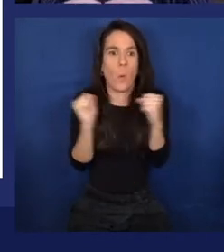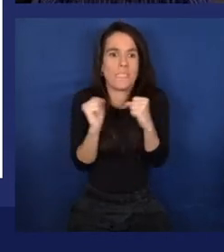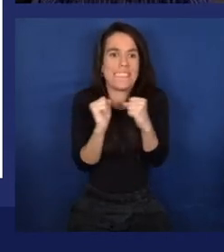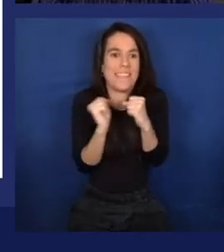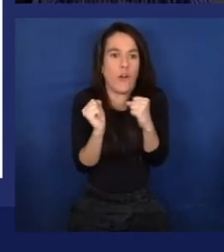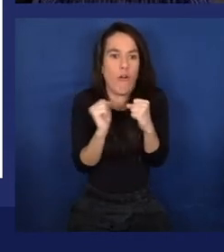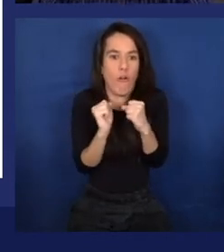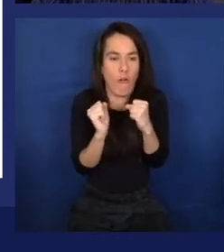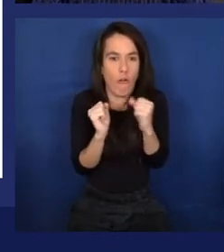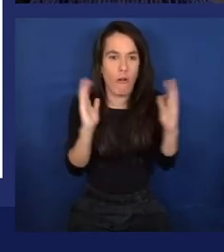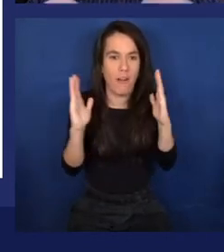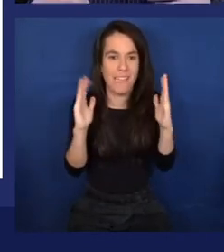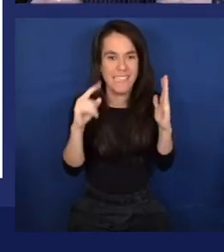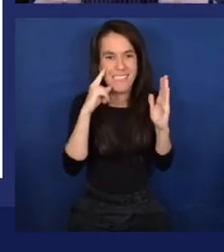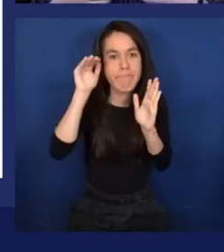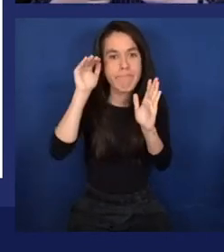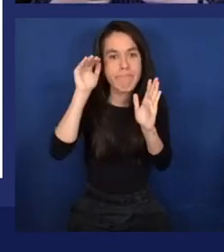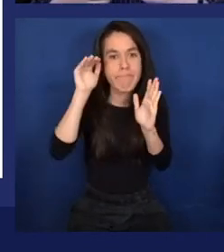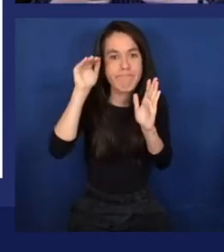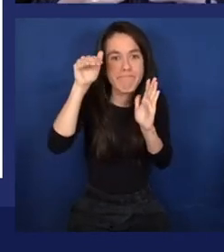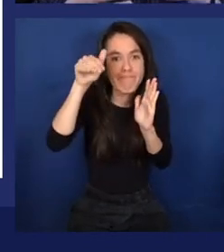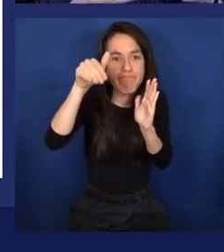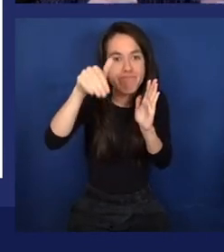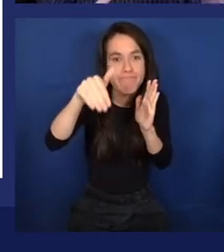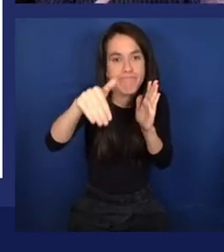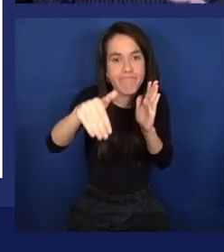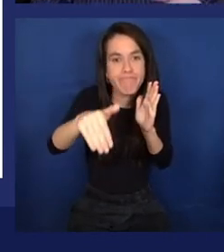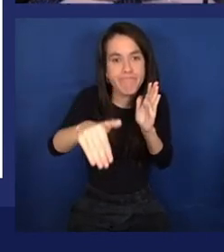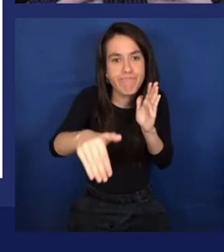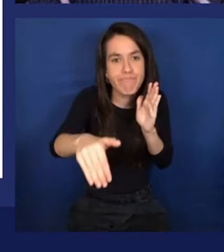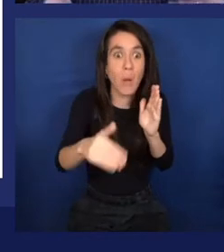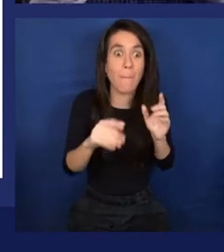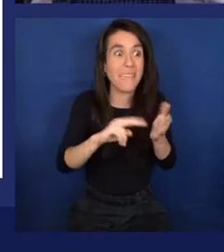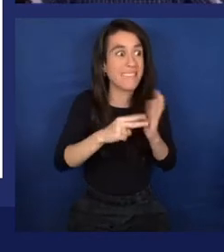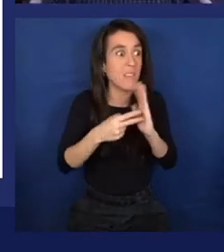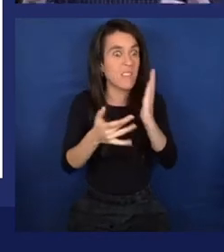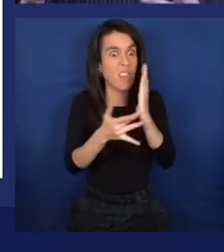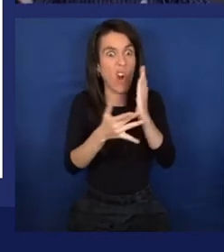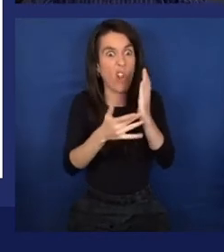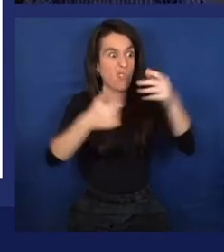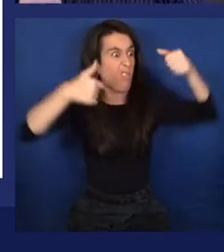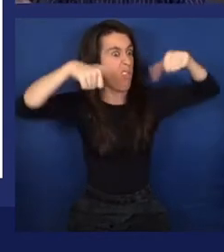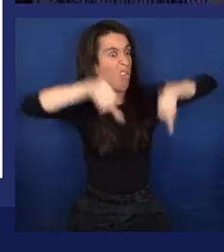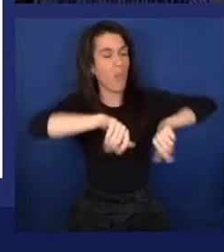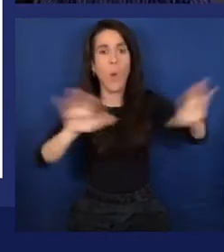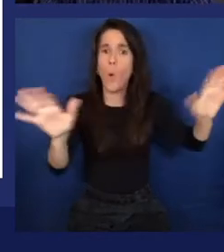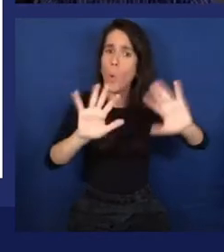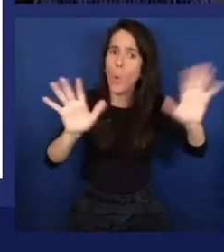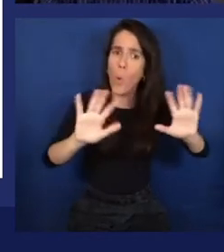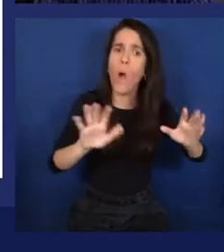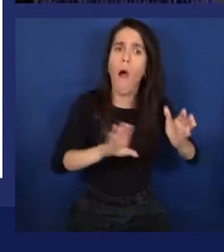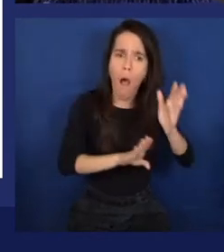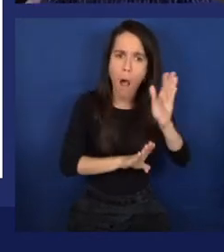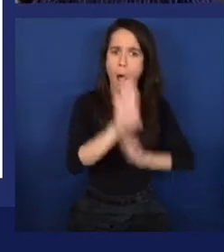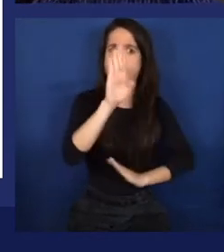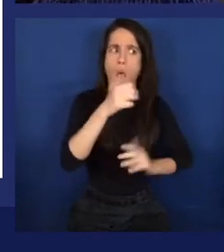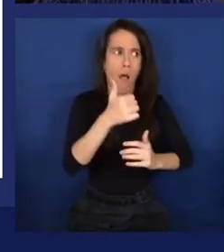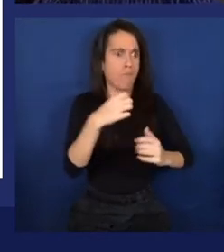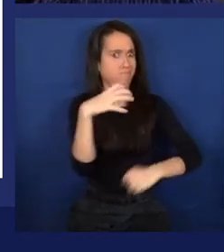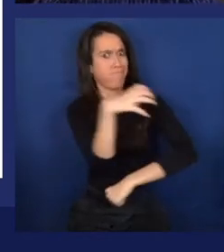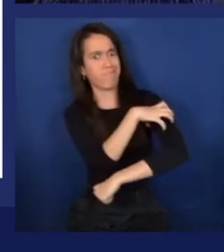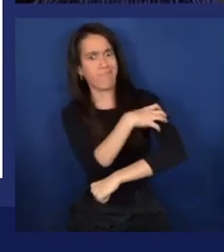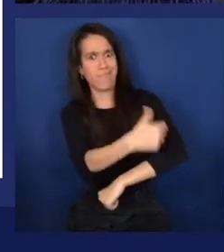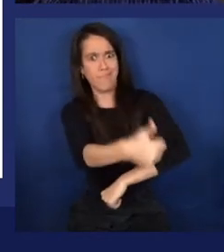decrease in funding. Now, it didn't mean that the technology never worked. They did build important and powerful things that